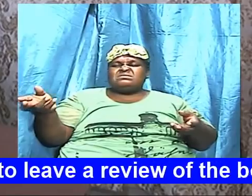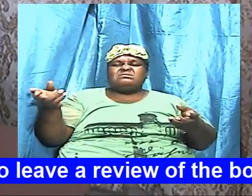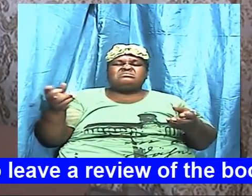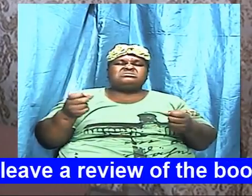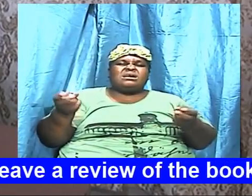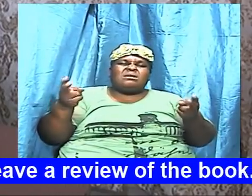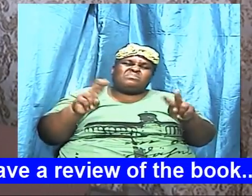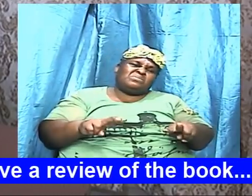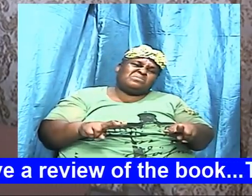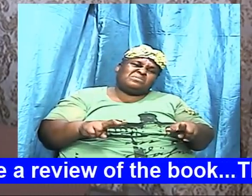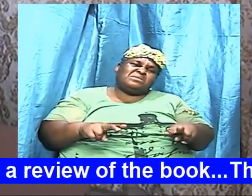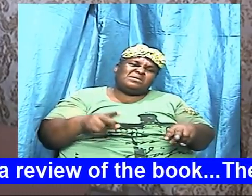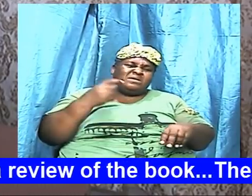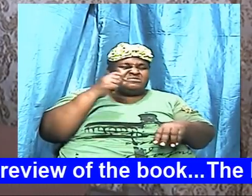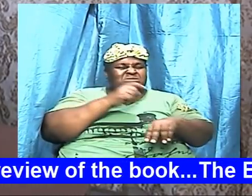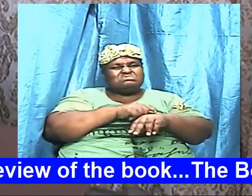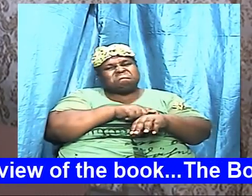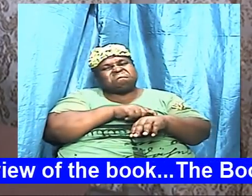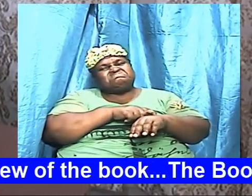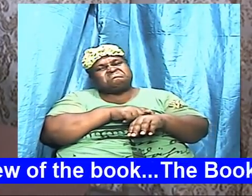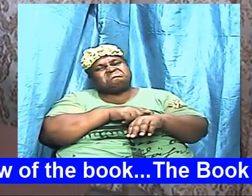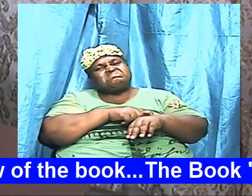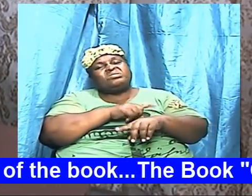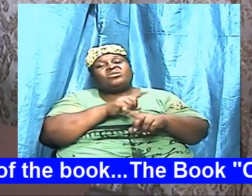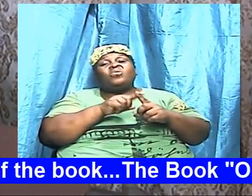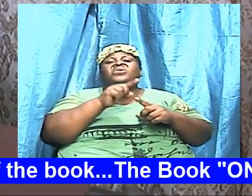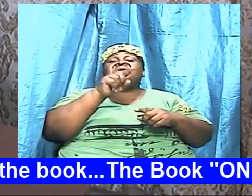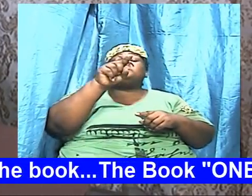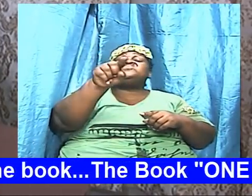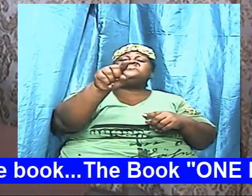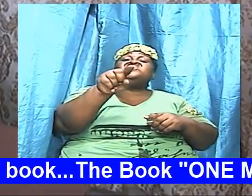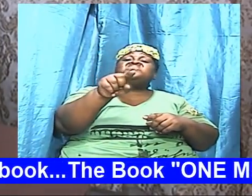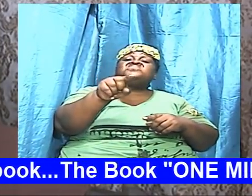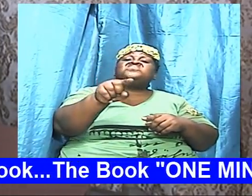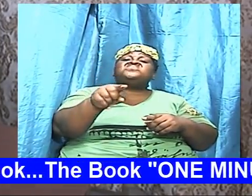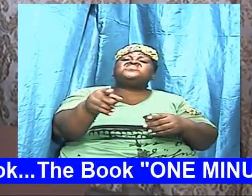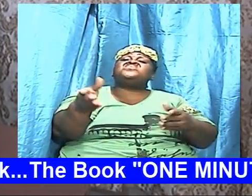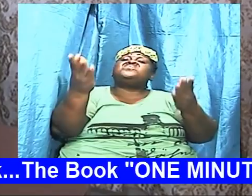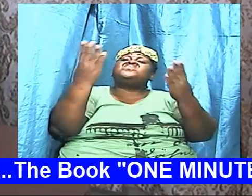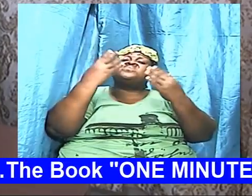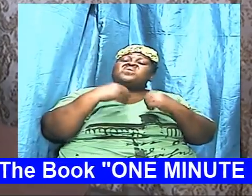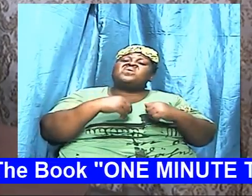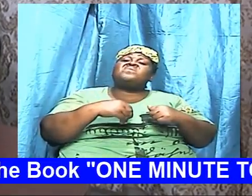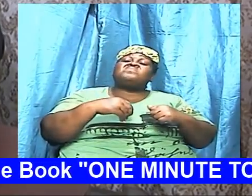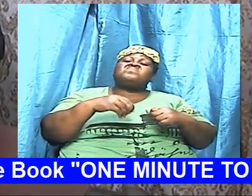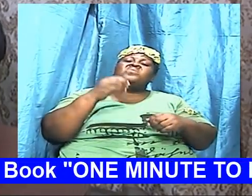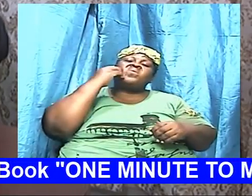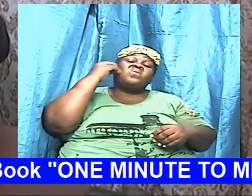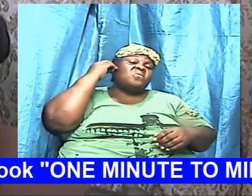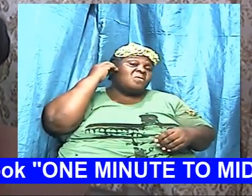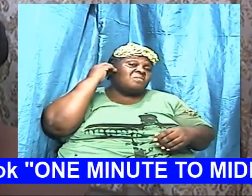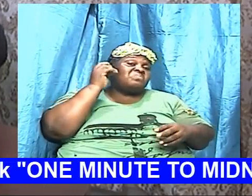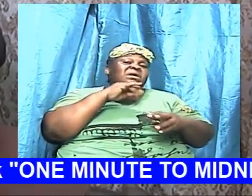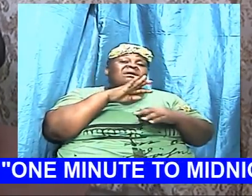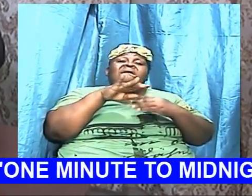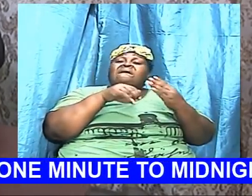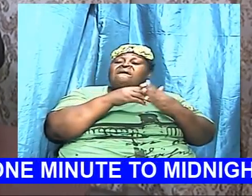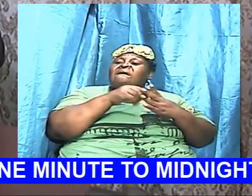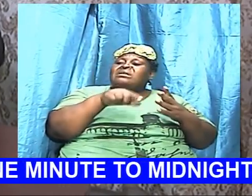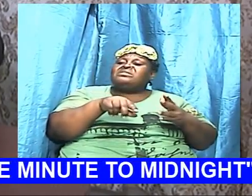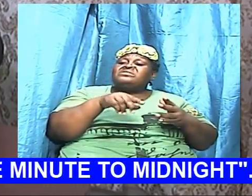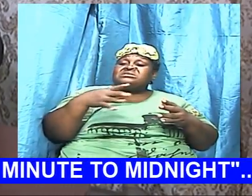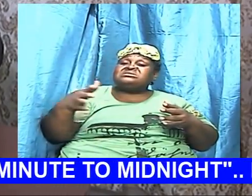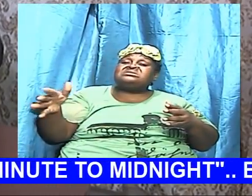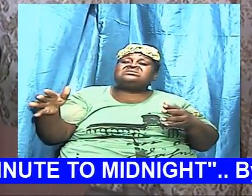place for a period of time when you retreat and you get back home all these things are going to be